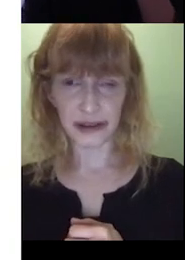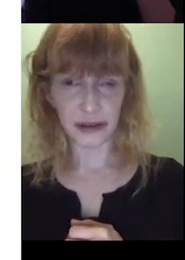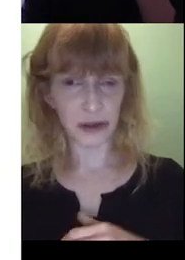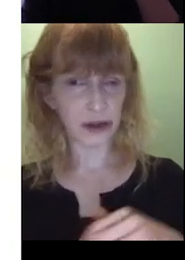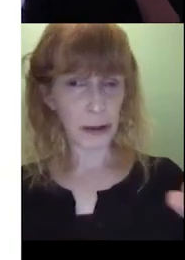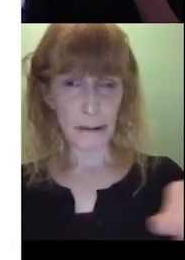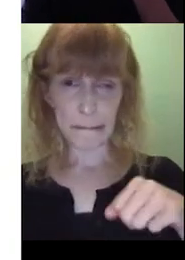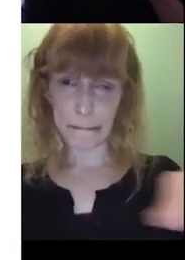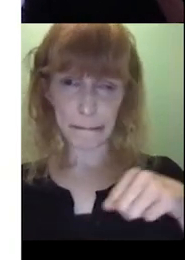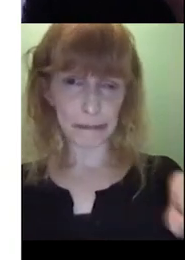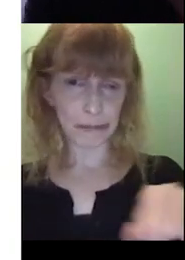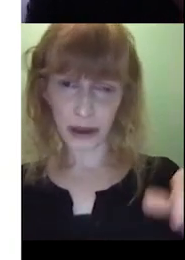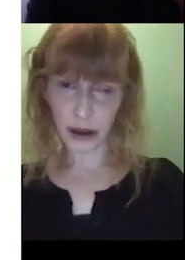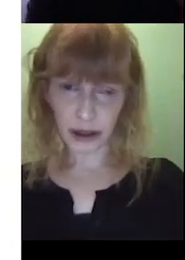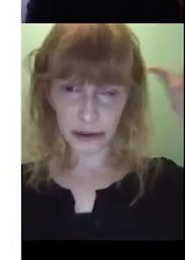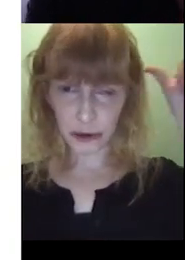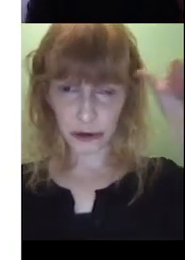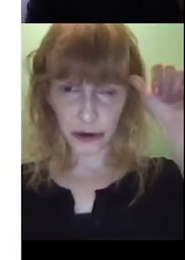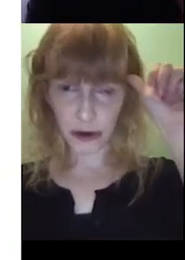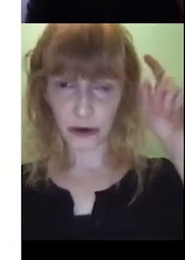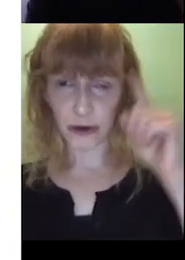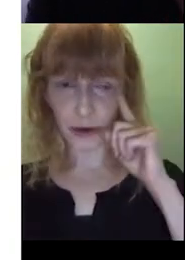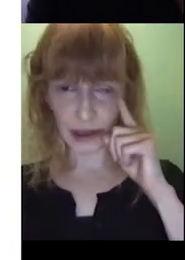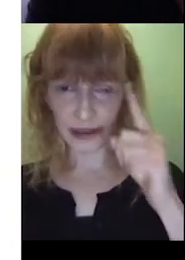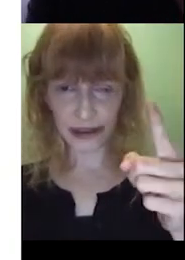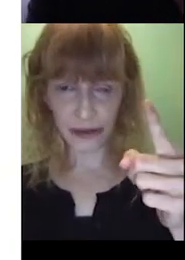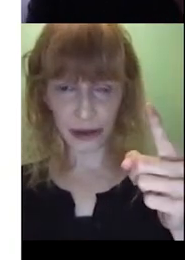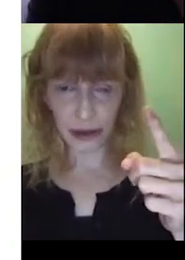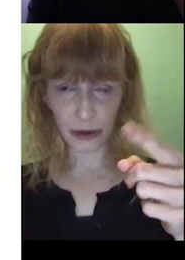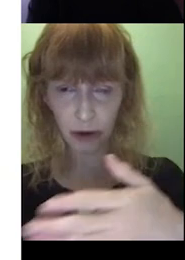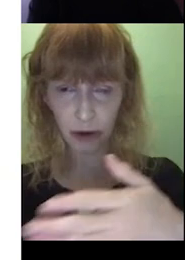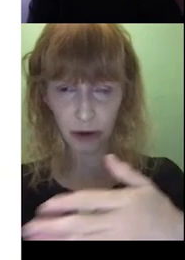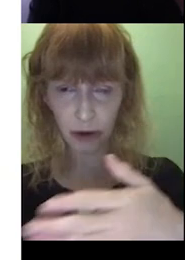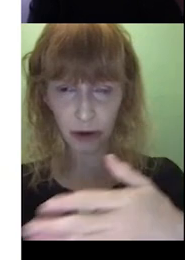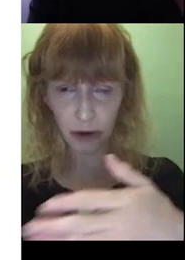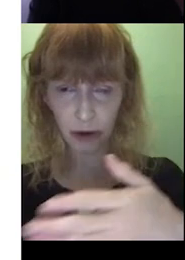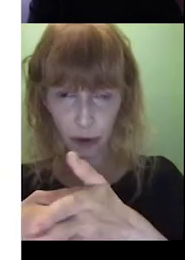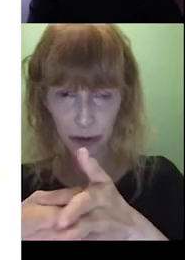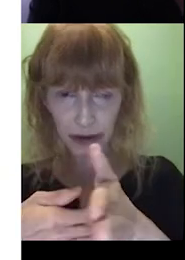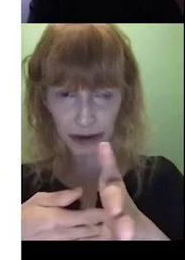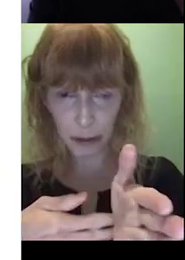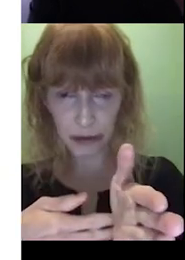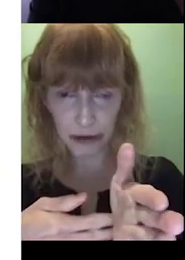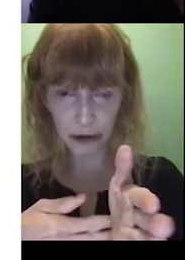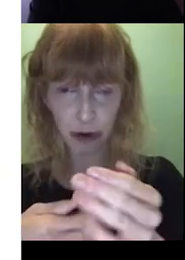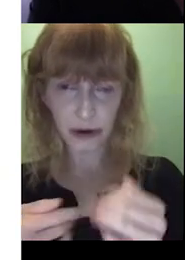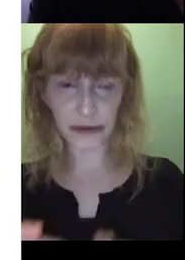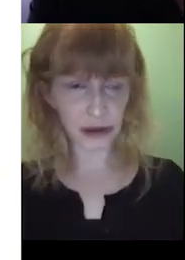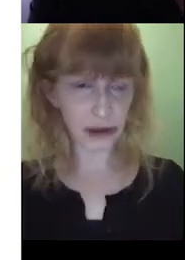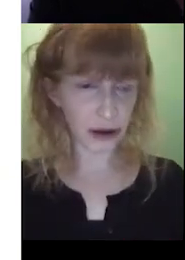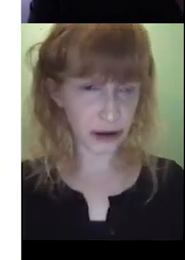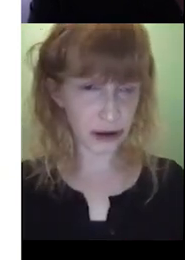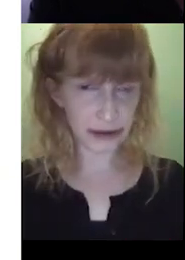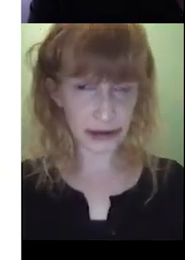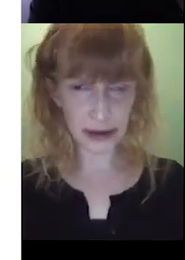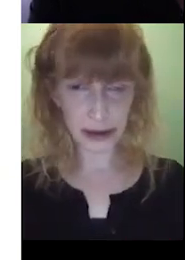page might say something like, I don't know. Let's have a look. Let's open up the door